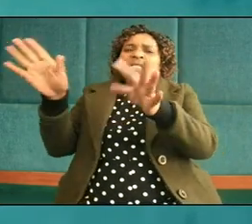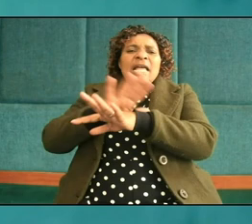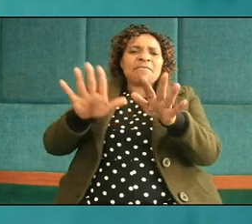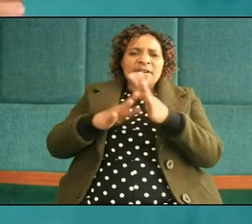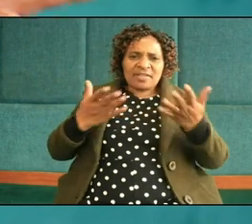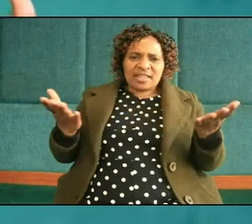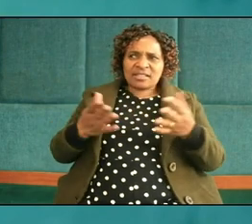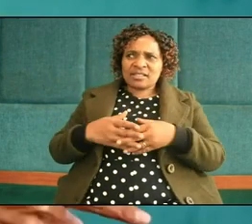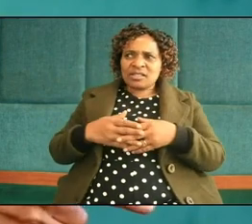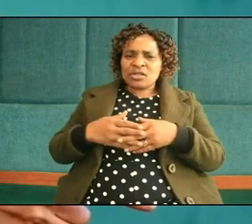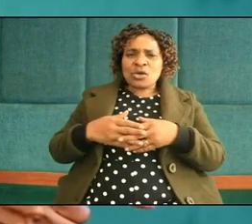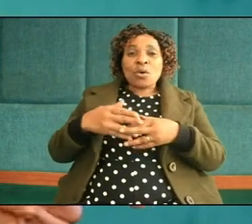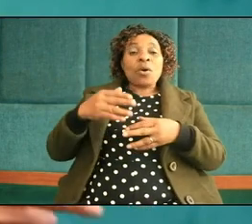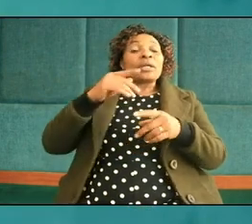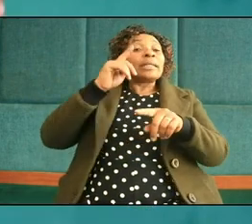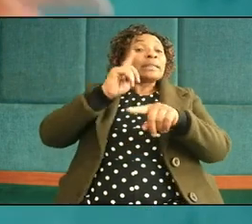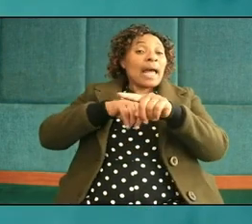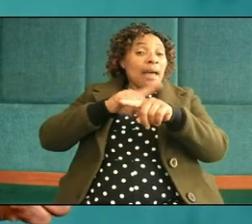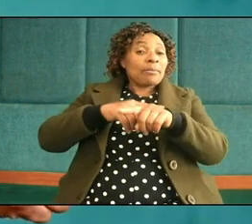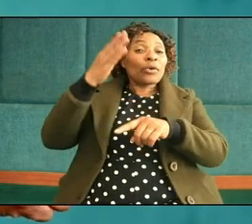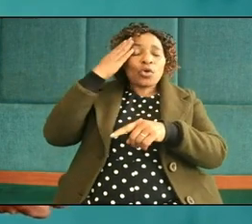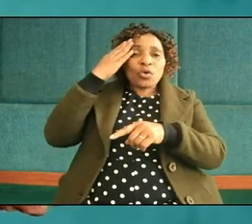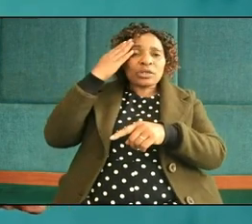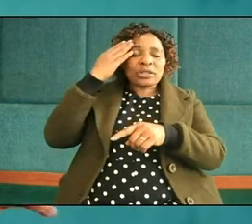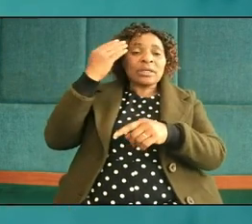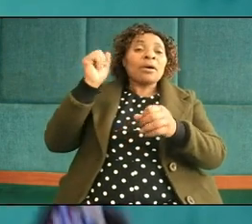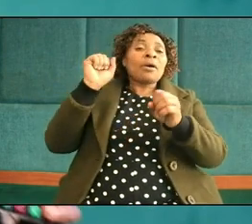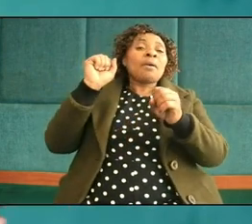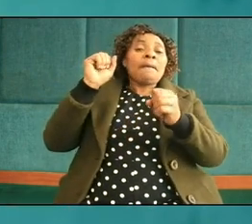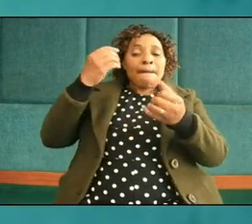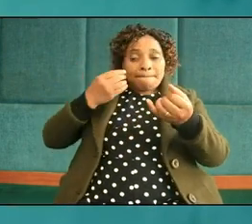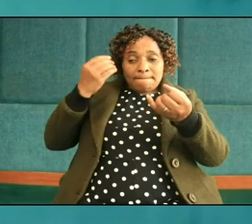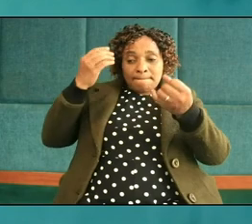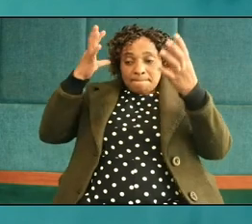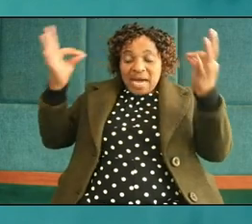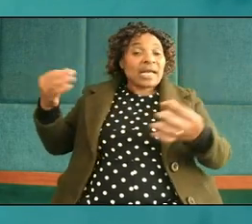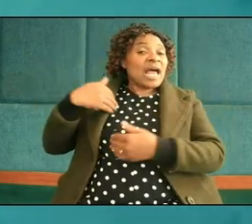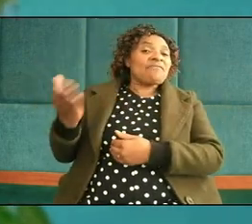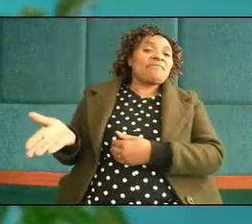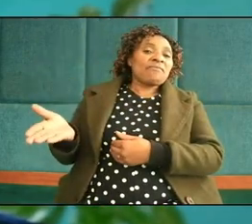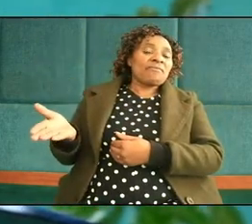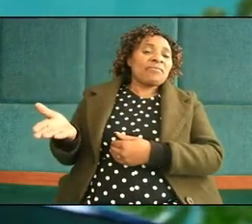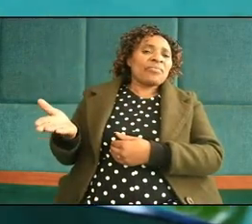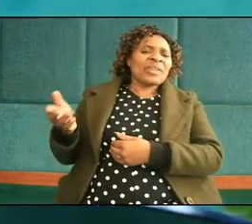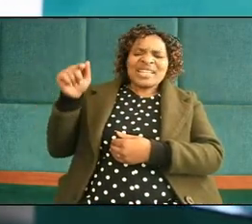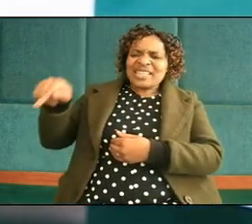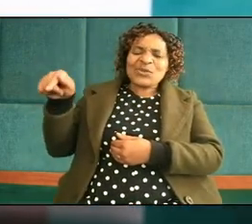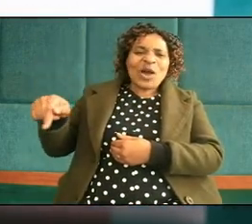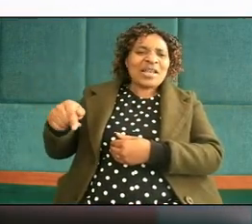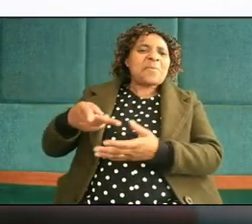while she knows that he is married this one he just buys for me